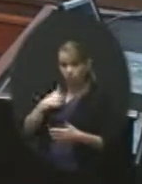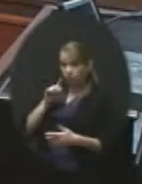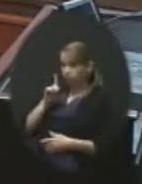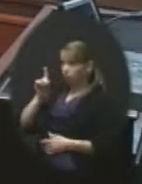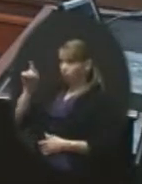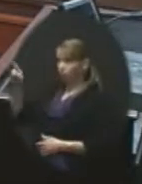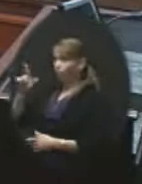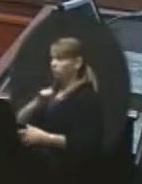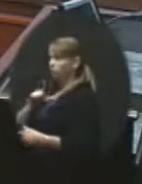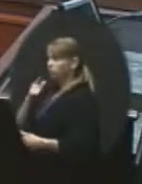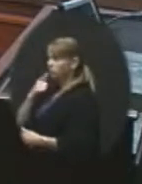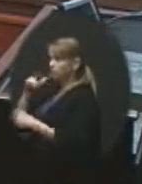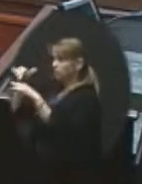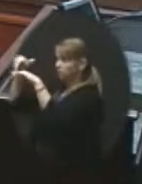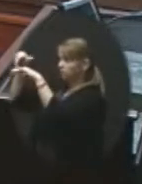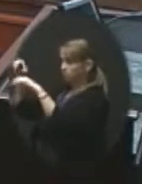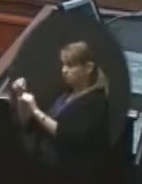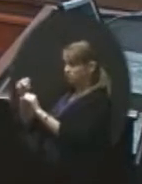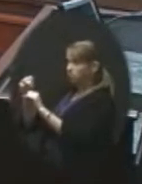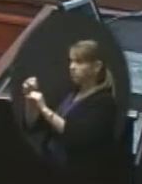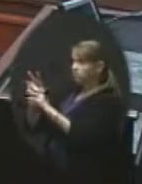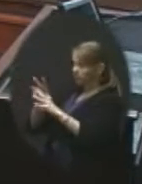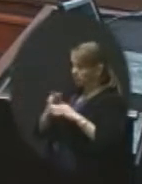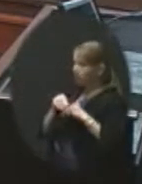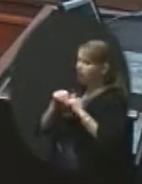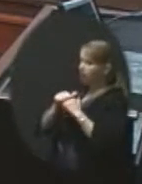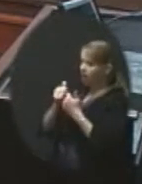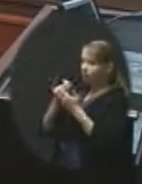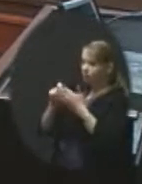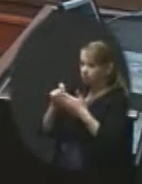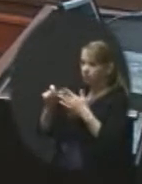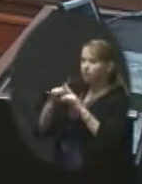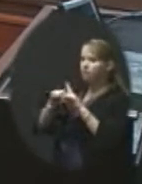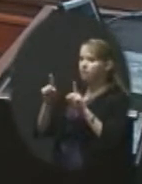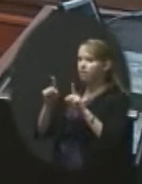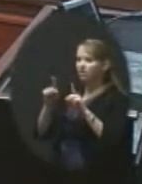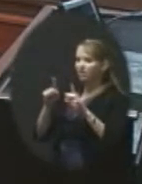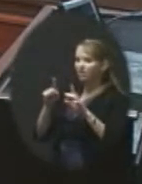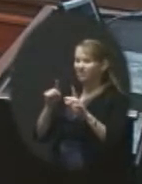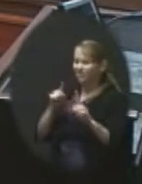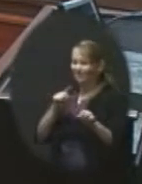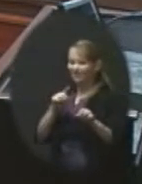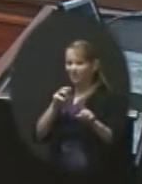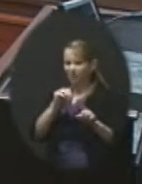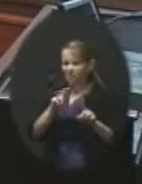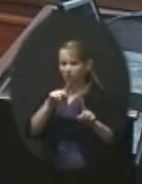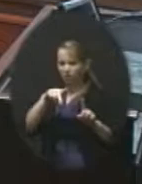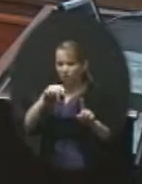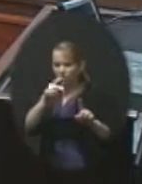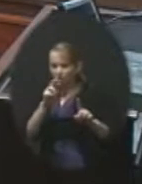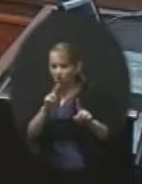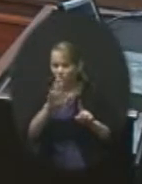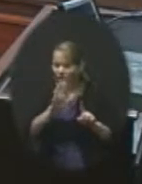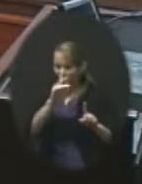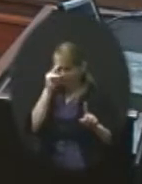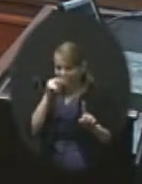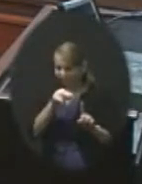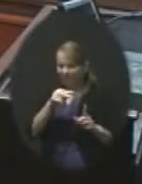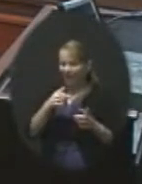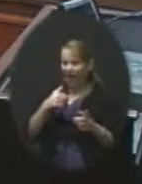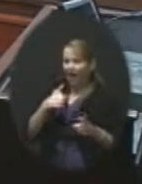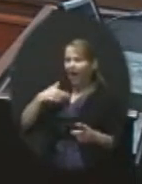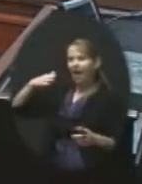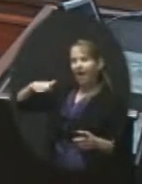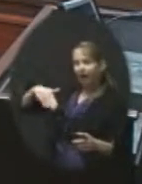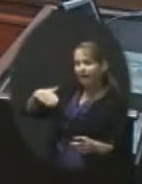yes, in the way it's written, but Mr. Parker's standpoint, and I've not had a chance to be there yet, so it'll be interesting to see